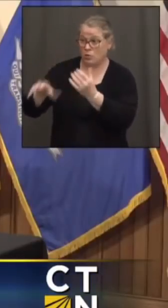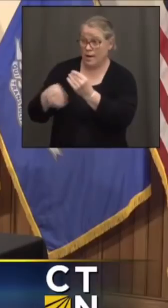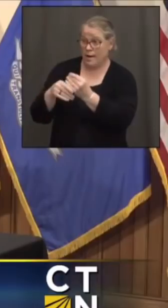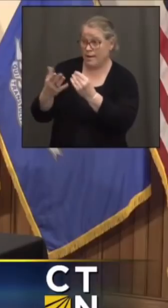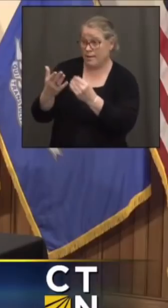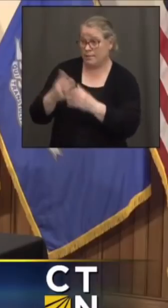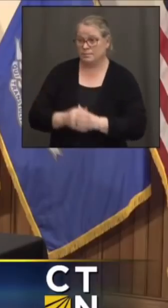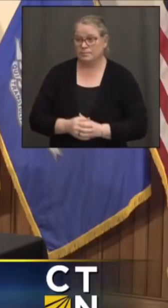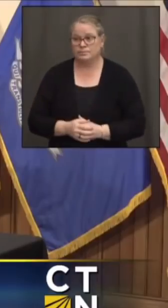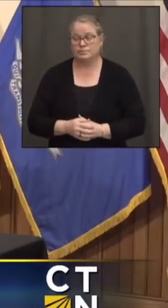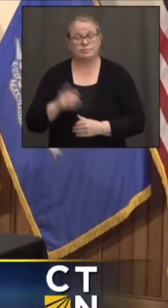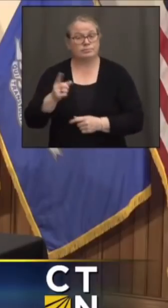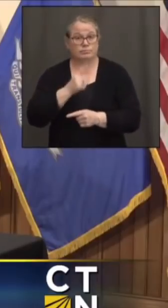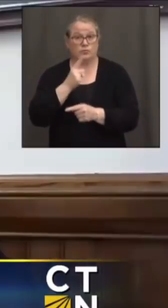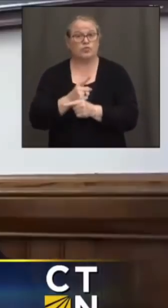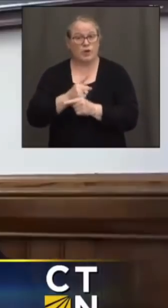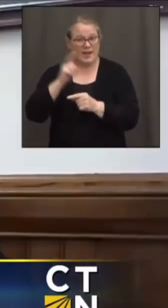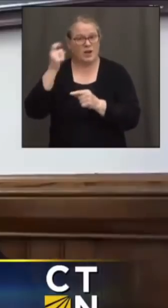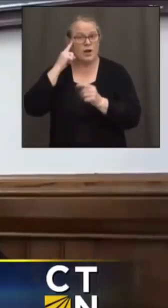it directly, Governor.